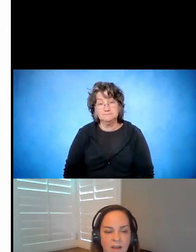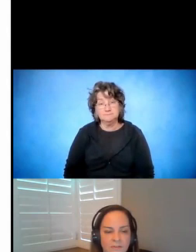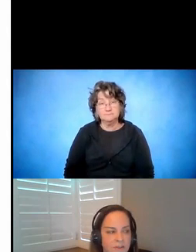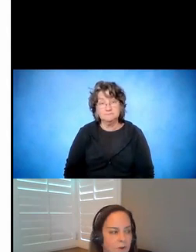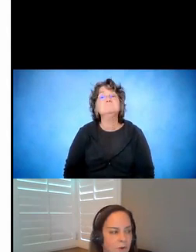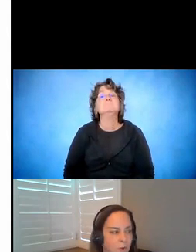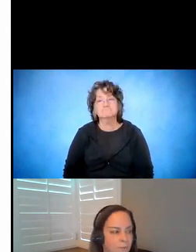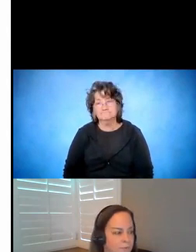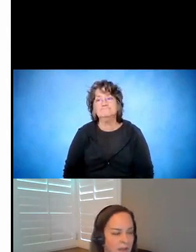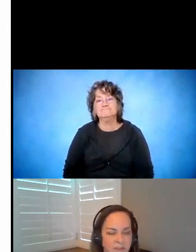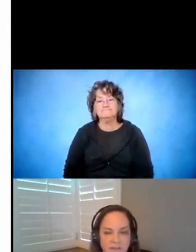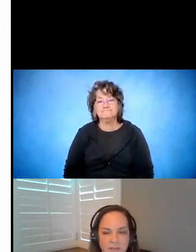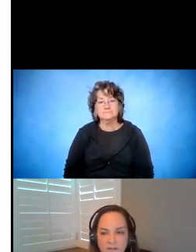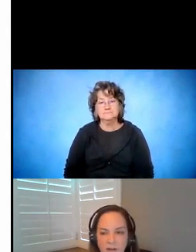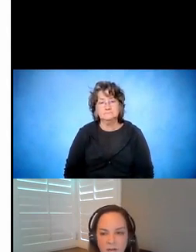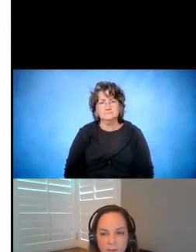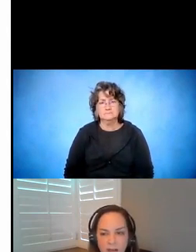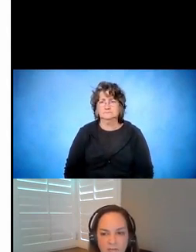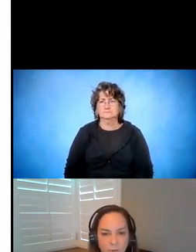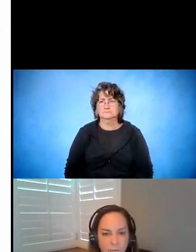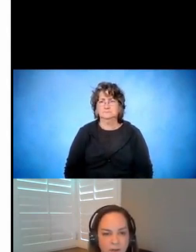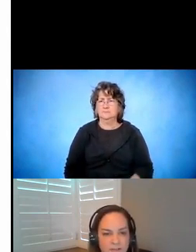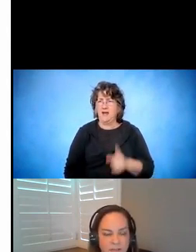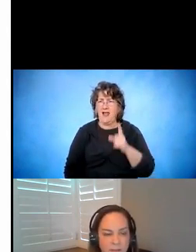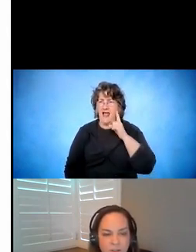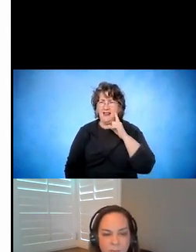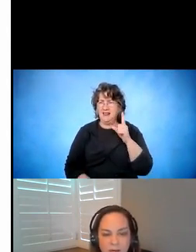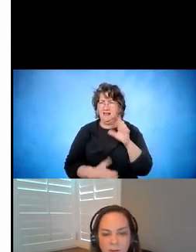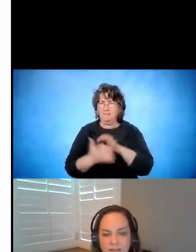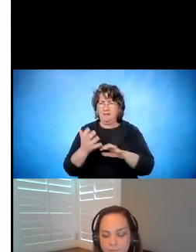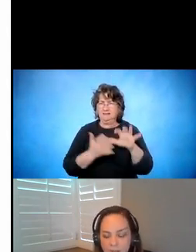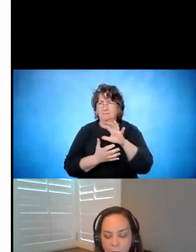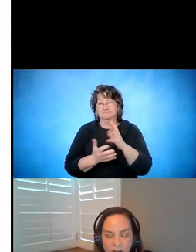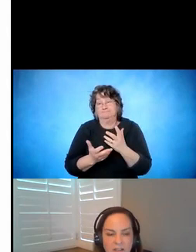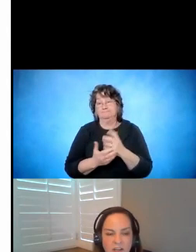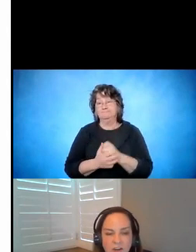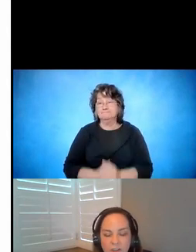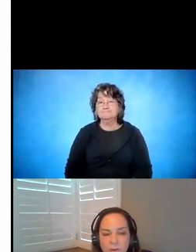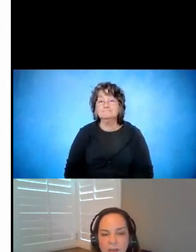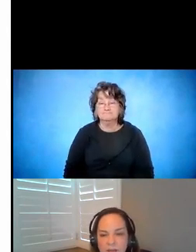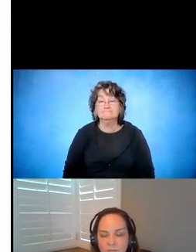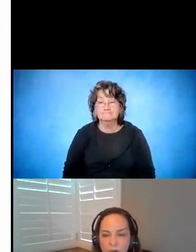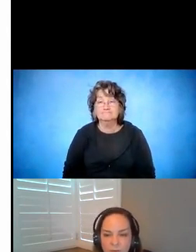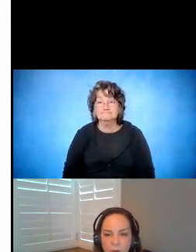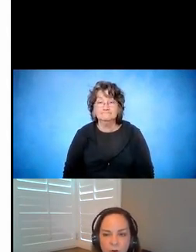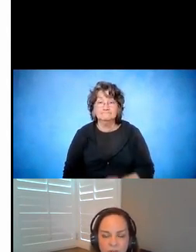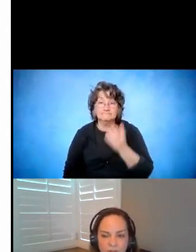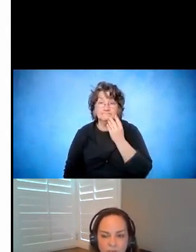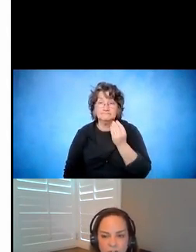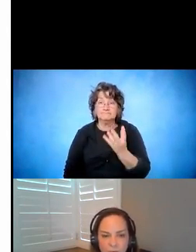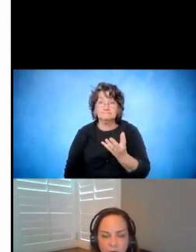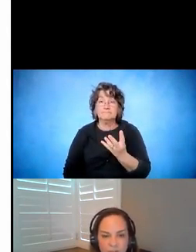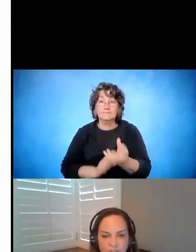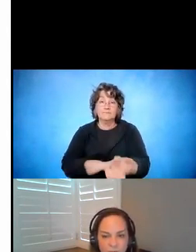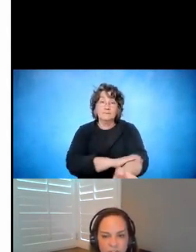All right. So I think the slides got a little bit out of order when I sent them to you. But anyways, what I can tell you is whenever we worked on